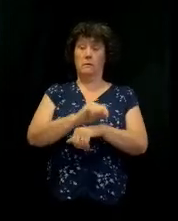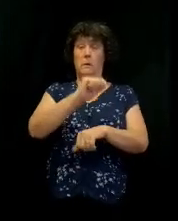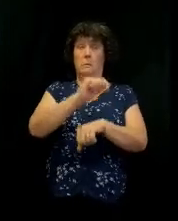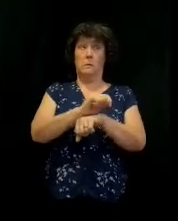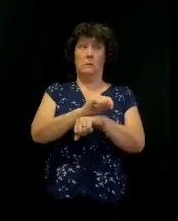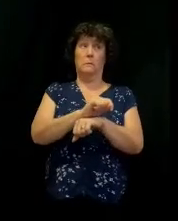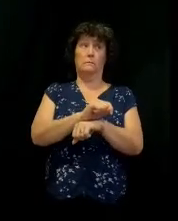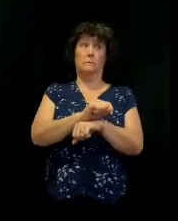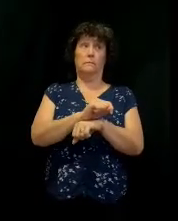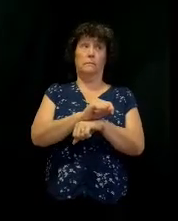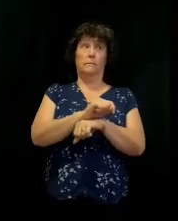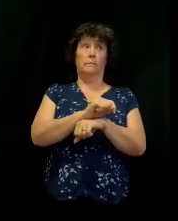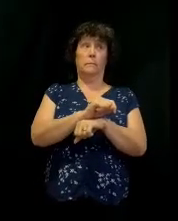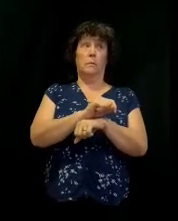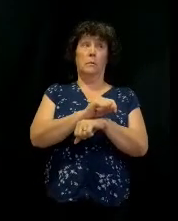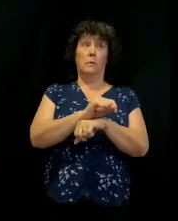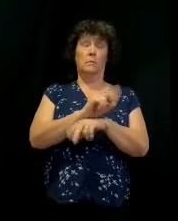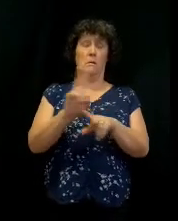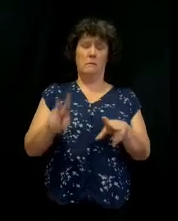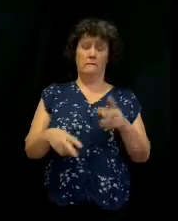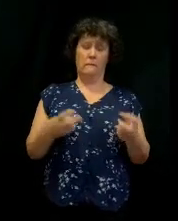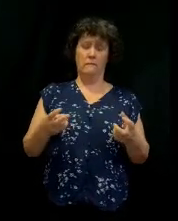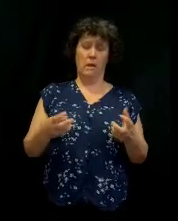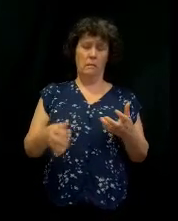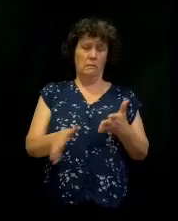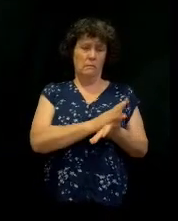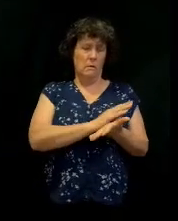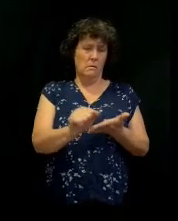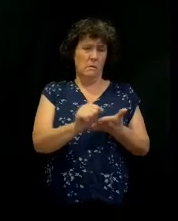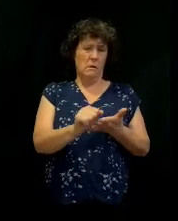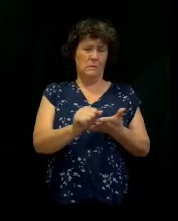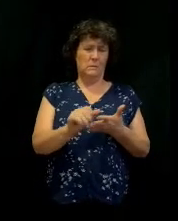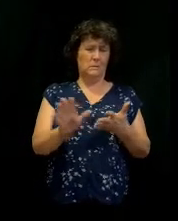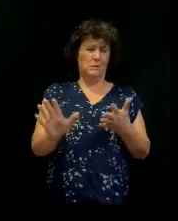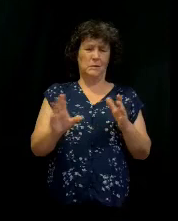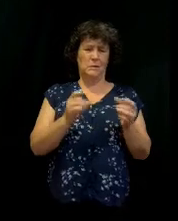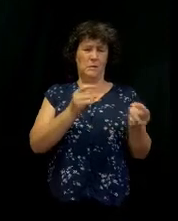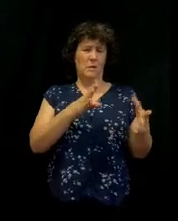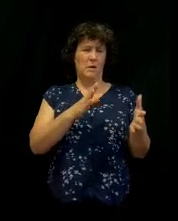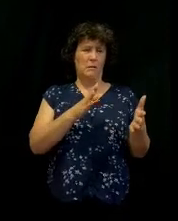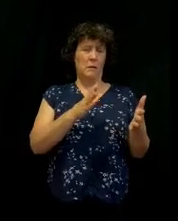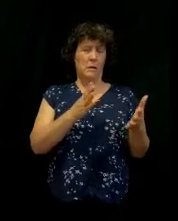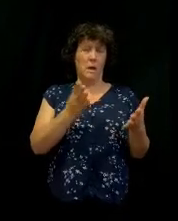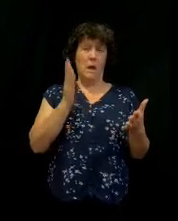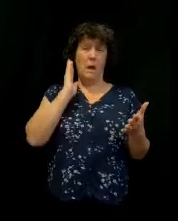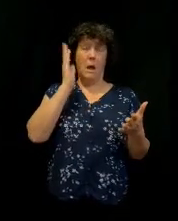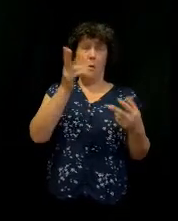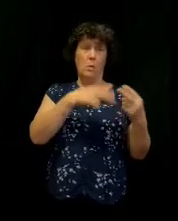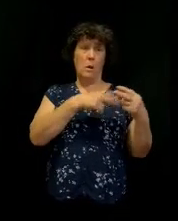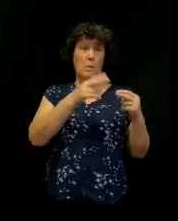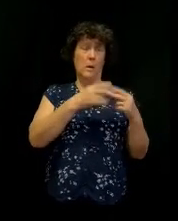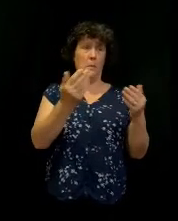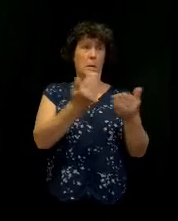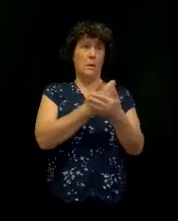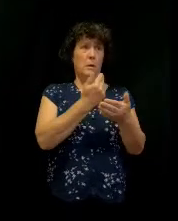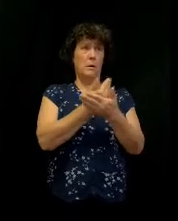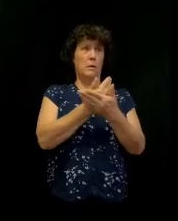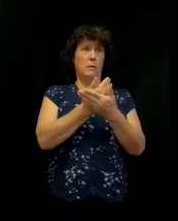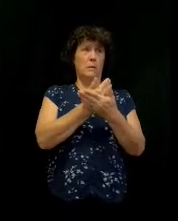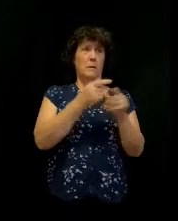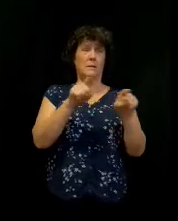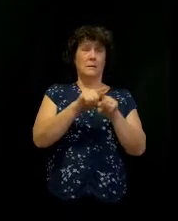which has fallen down and repair its damages, and I will raise up its ruins and rebuild it as in the days